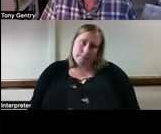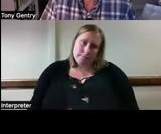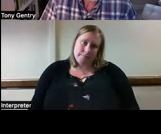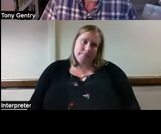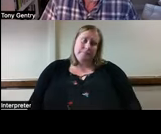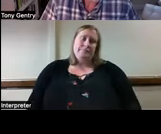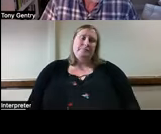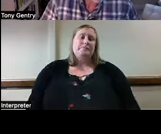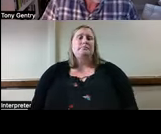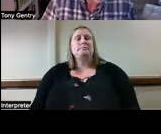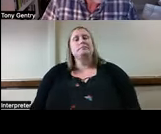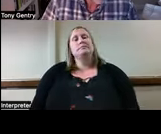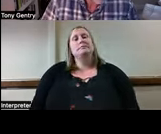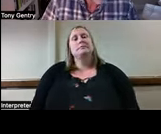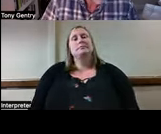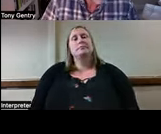In the world of emerging